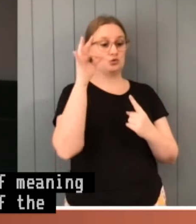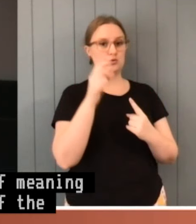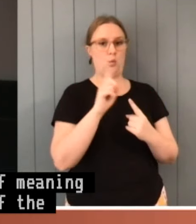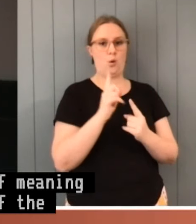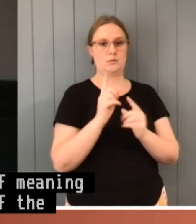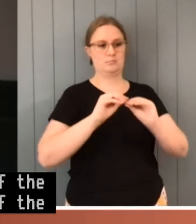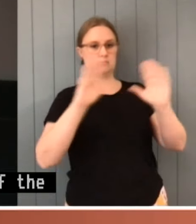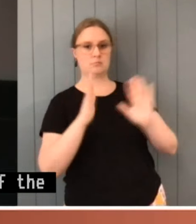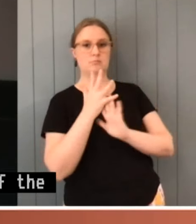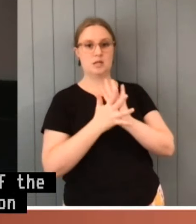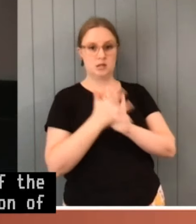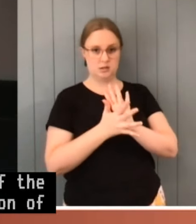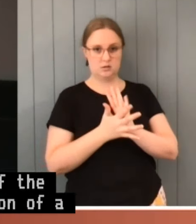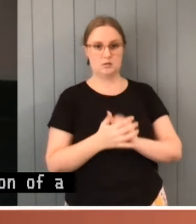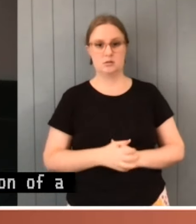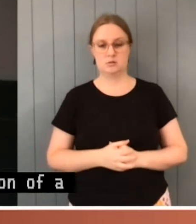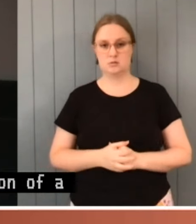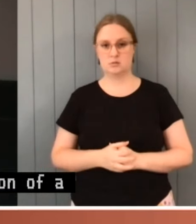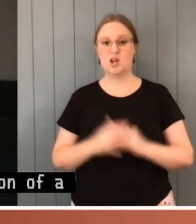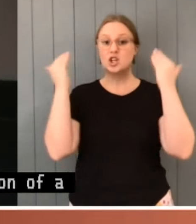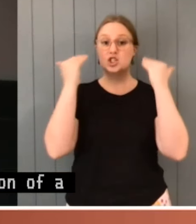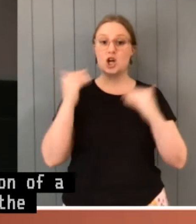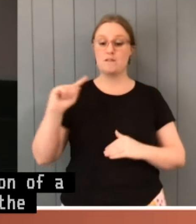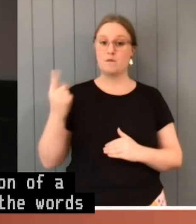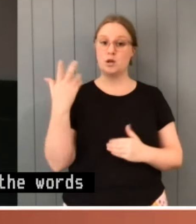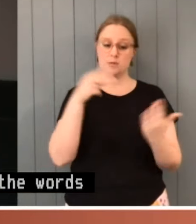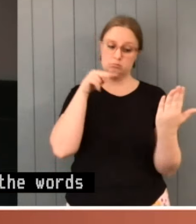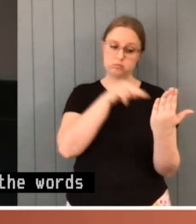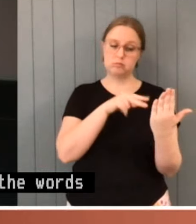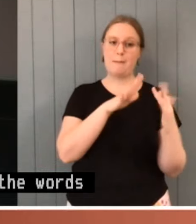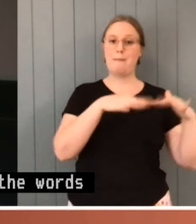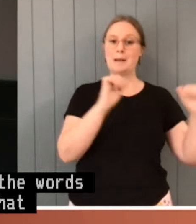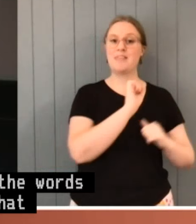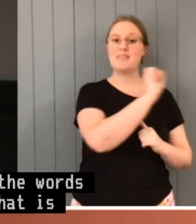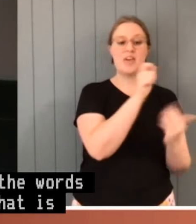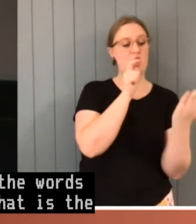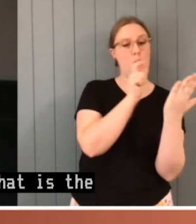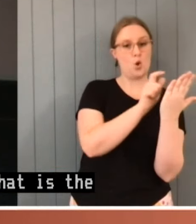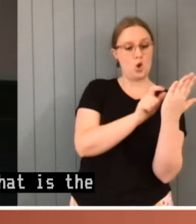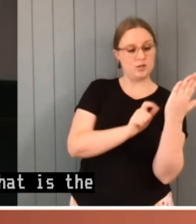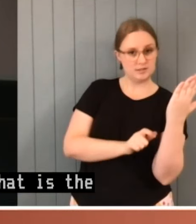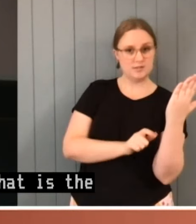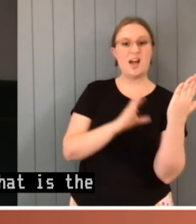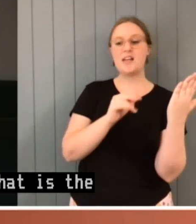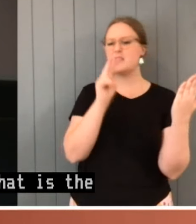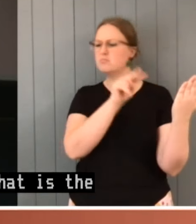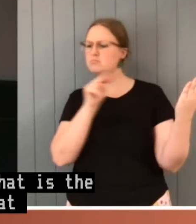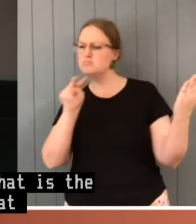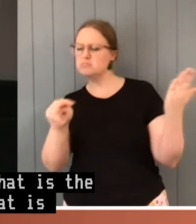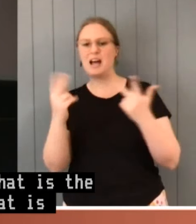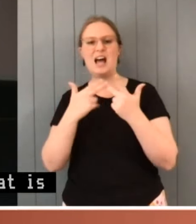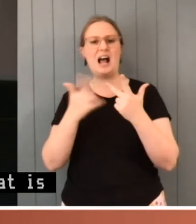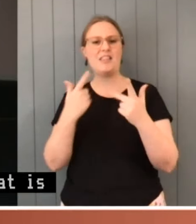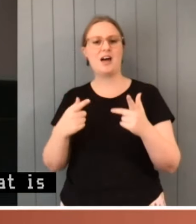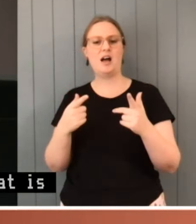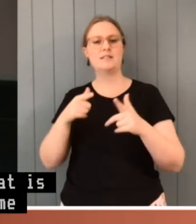to the words that parliament has used, that is, the text. Then to context, that is, other provisions of the same law or part of a legislative scheme